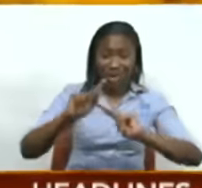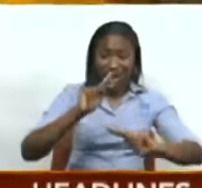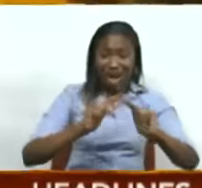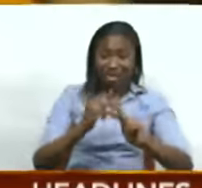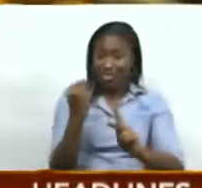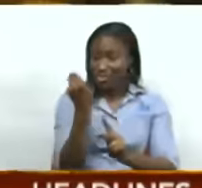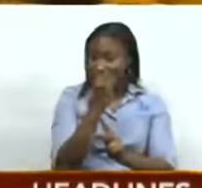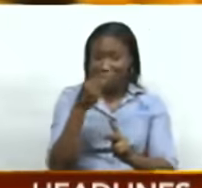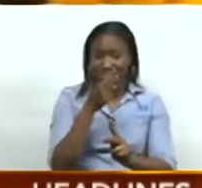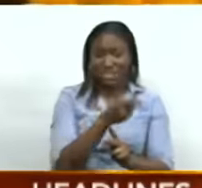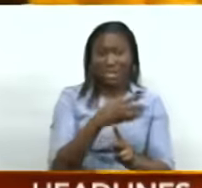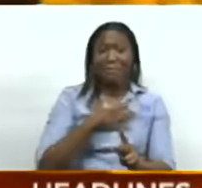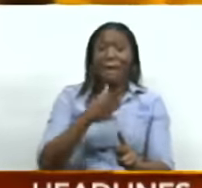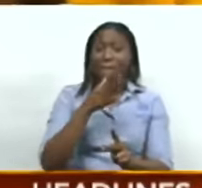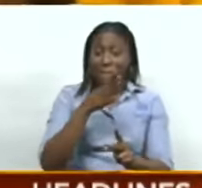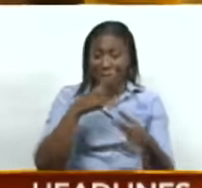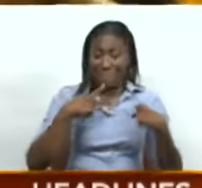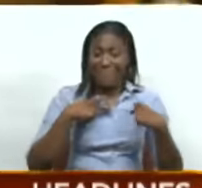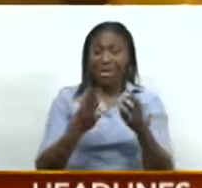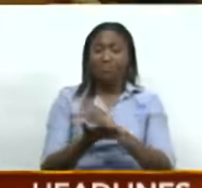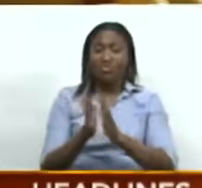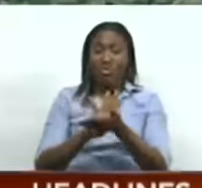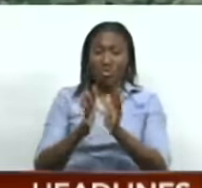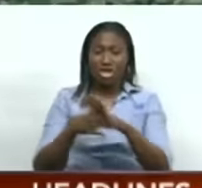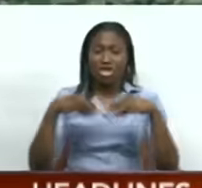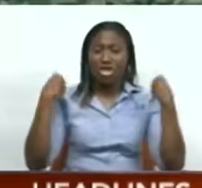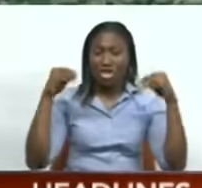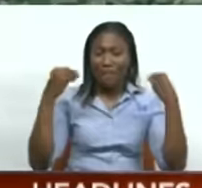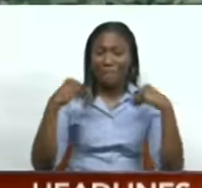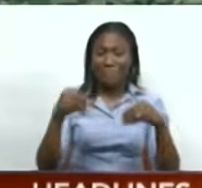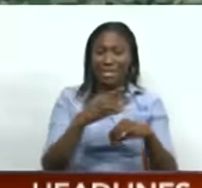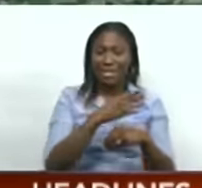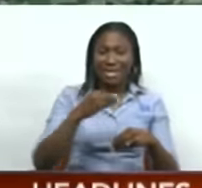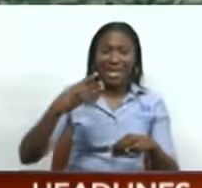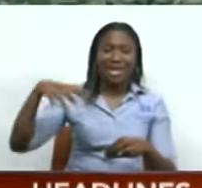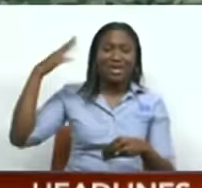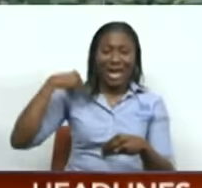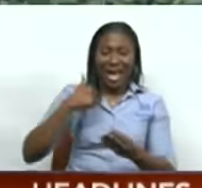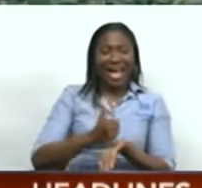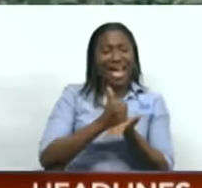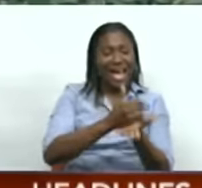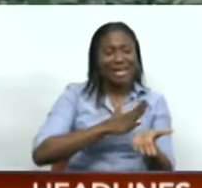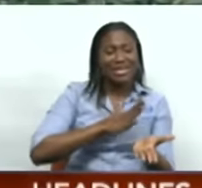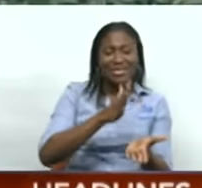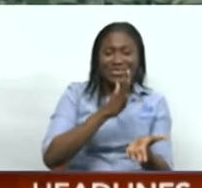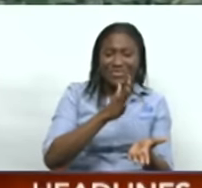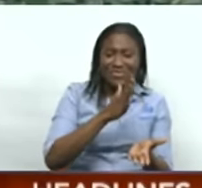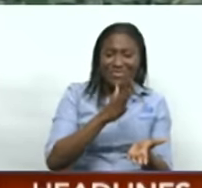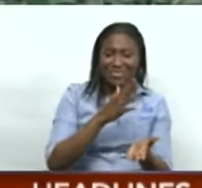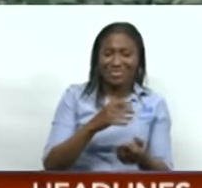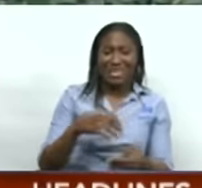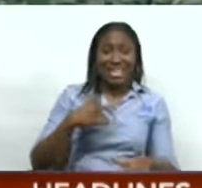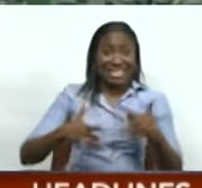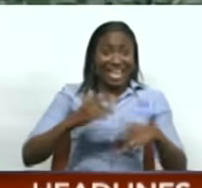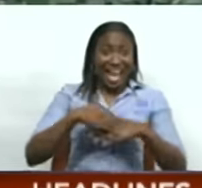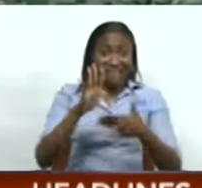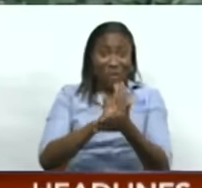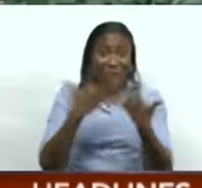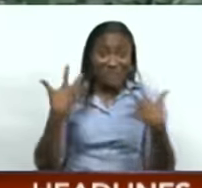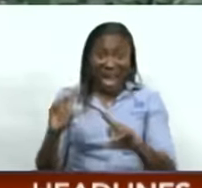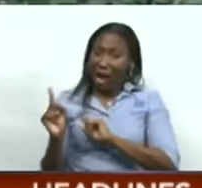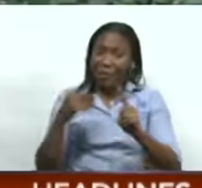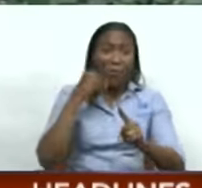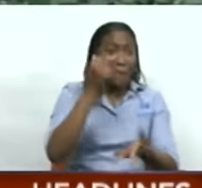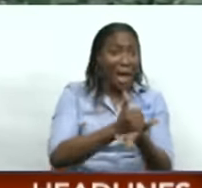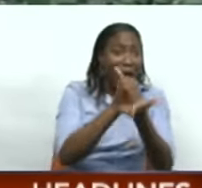My mom had a rooty shop, and we used to, I used to help a new rooty shop. couldn't wait to get home from school to help her, because,